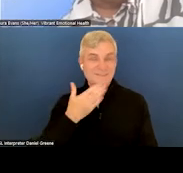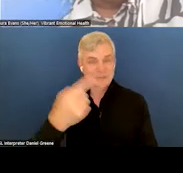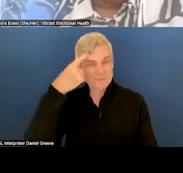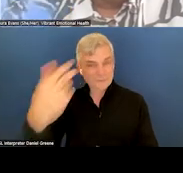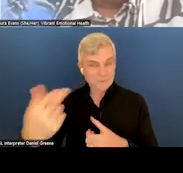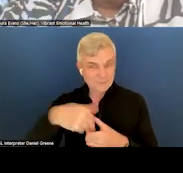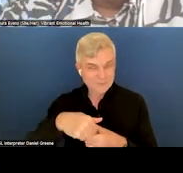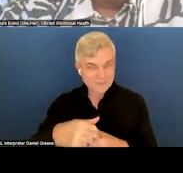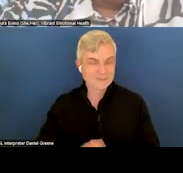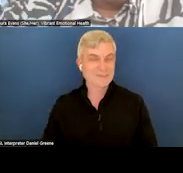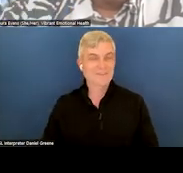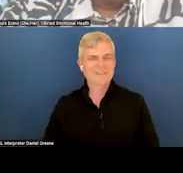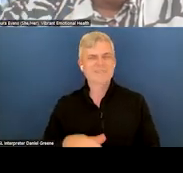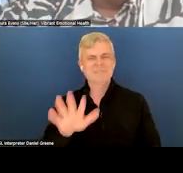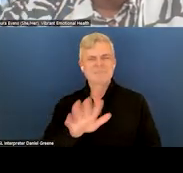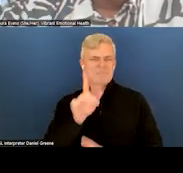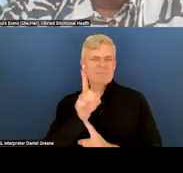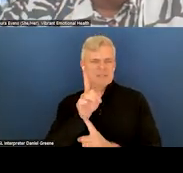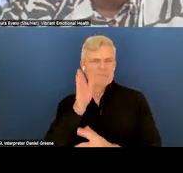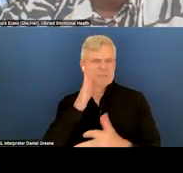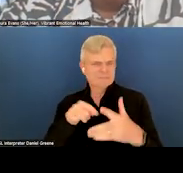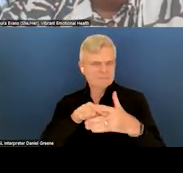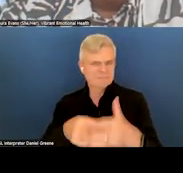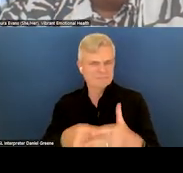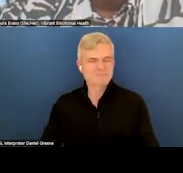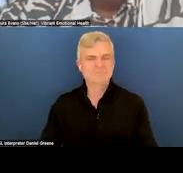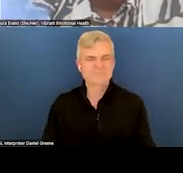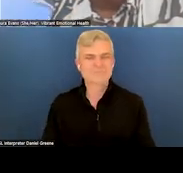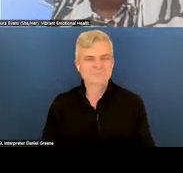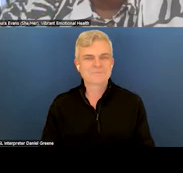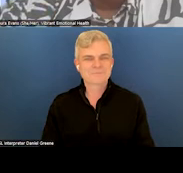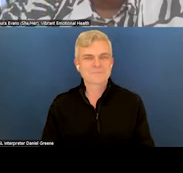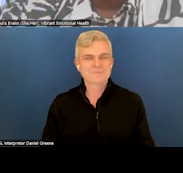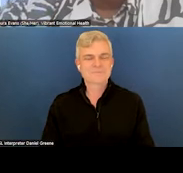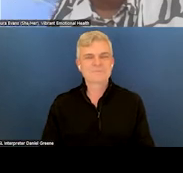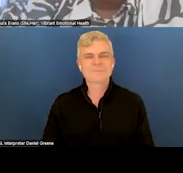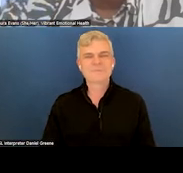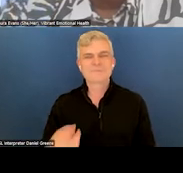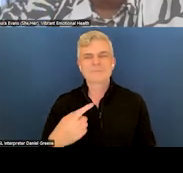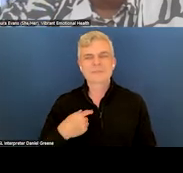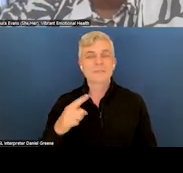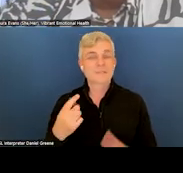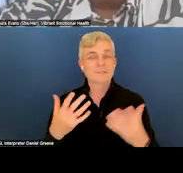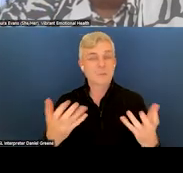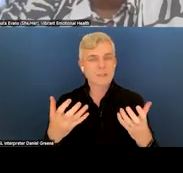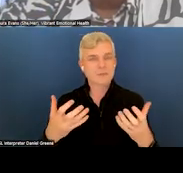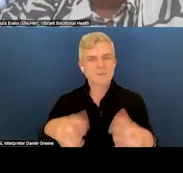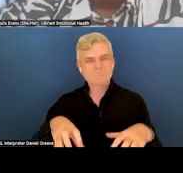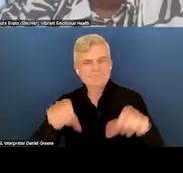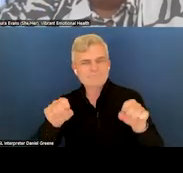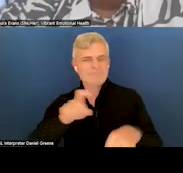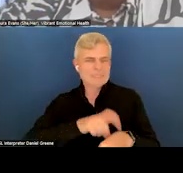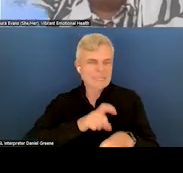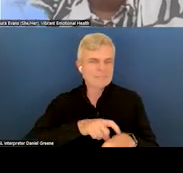We are about a minute from getting started, so I just want to take some time to